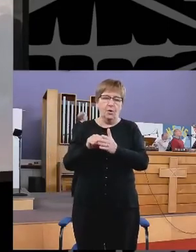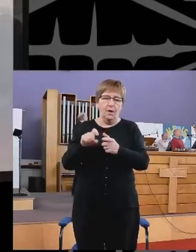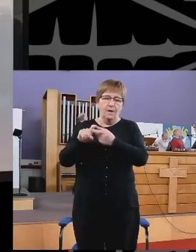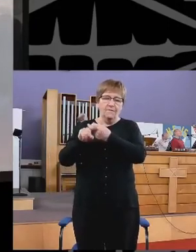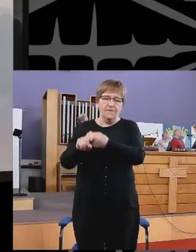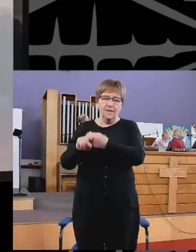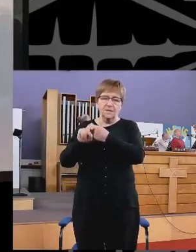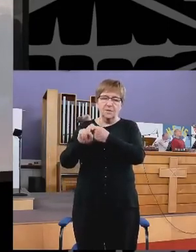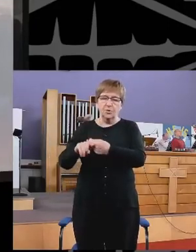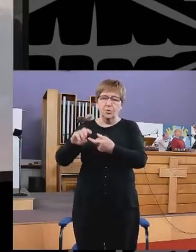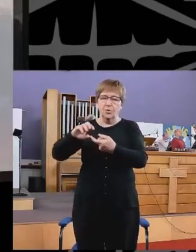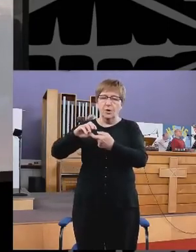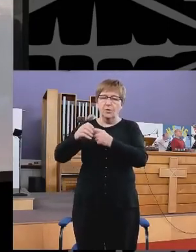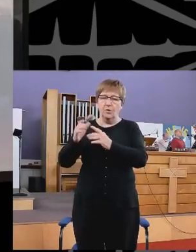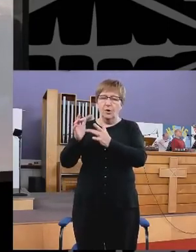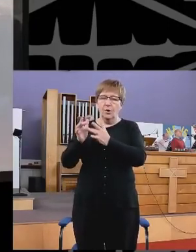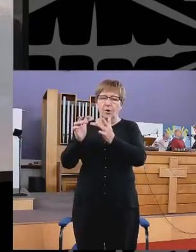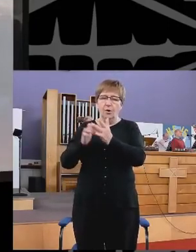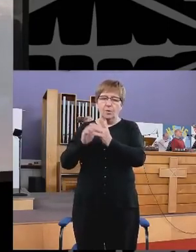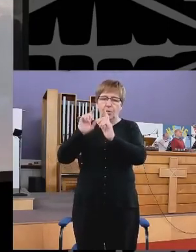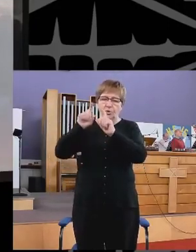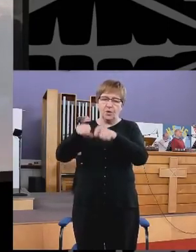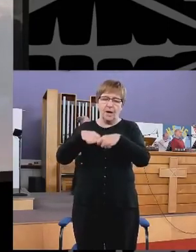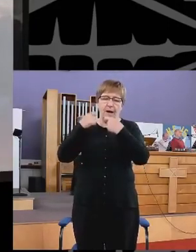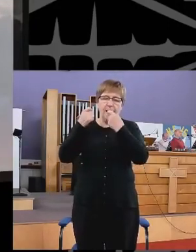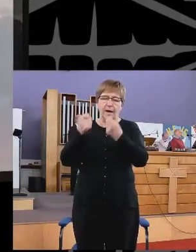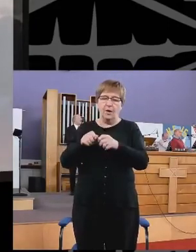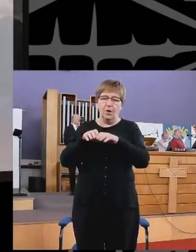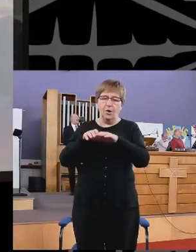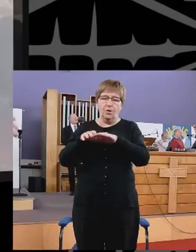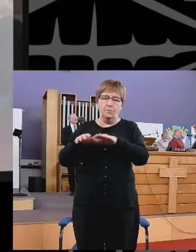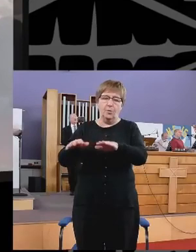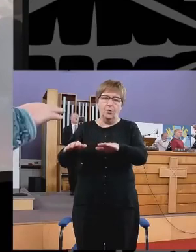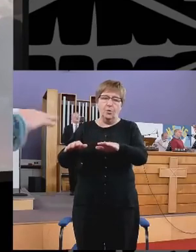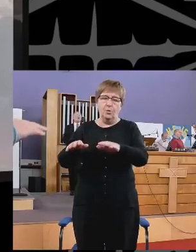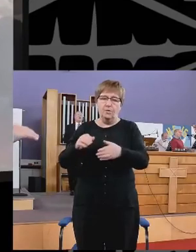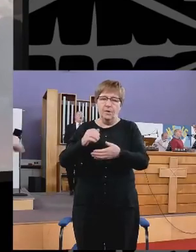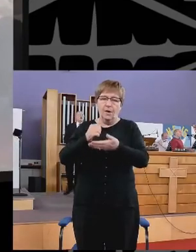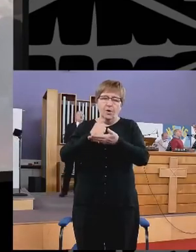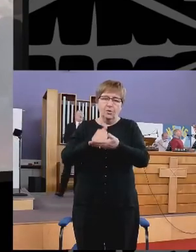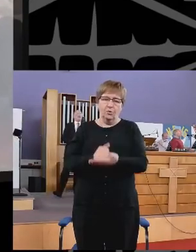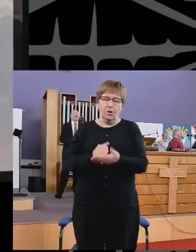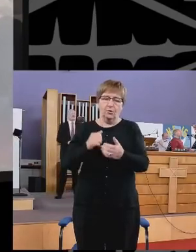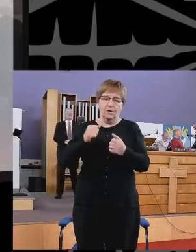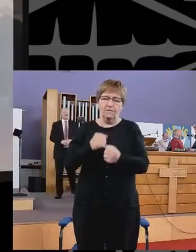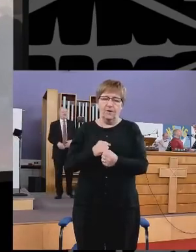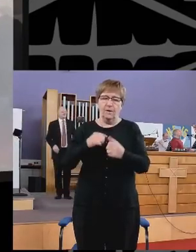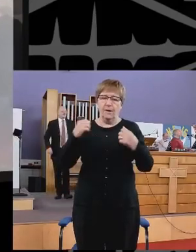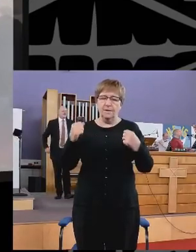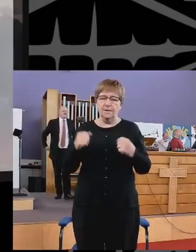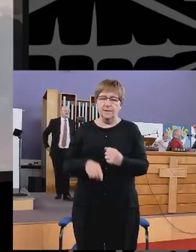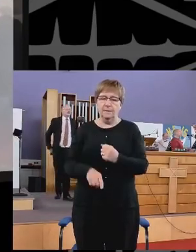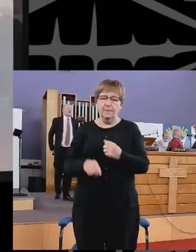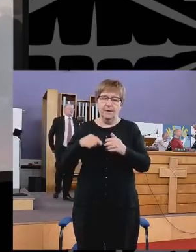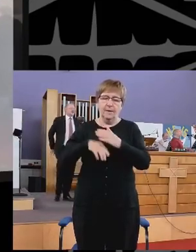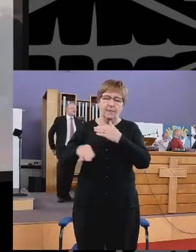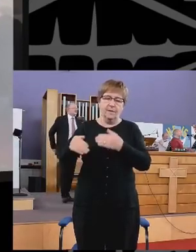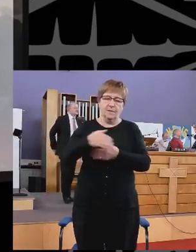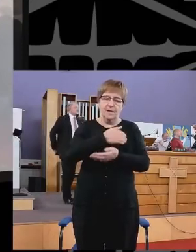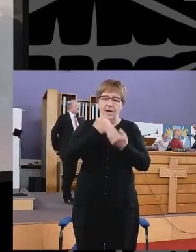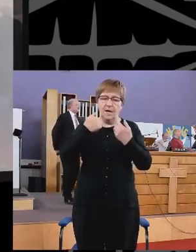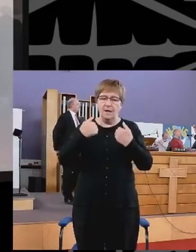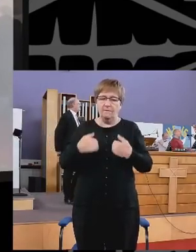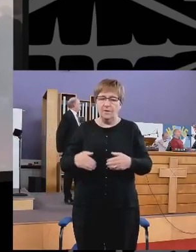Fast into the road Which man Of doom Grown in firm And deep In the